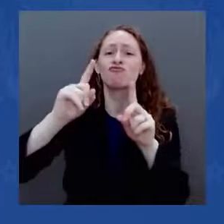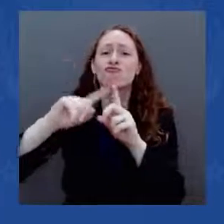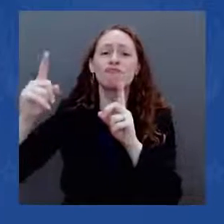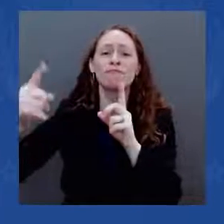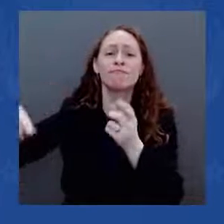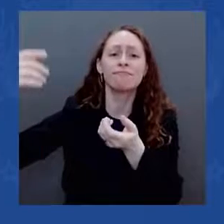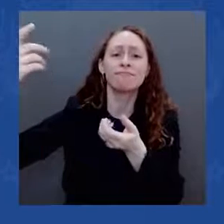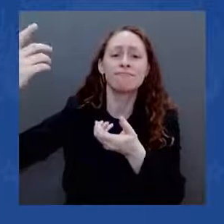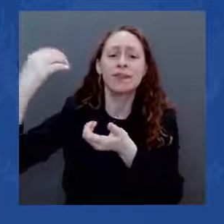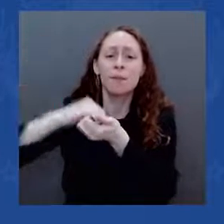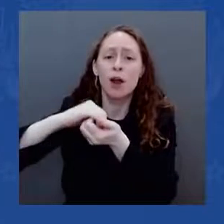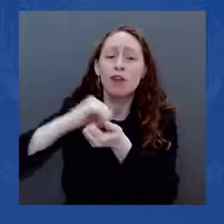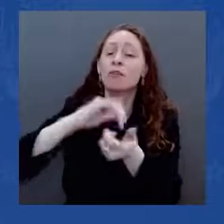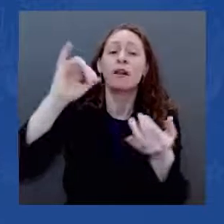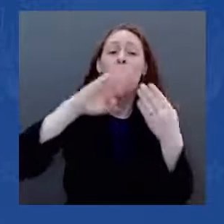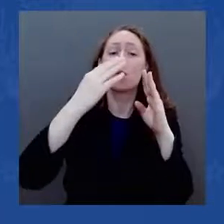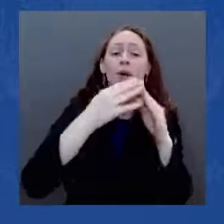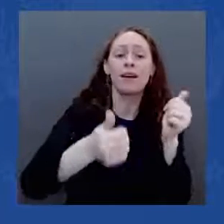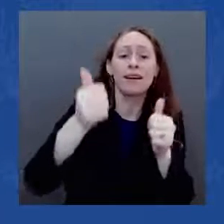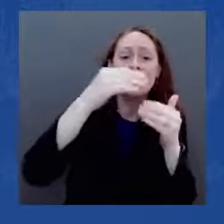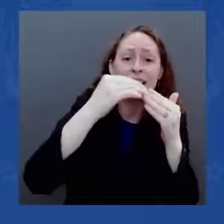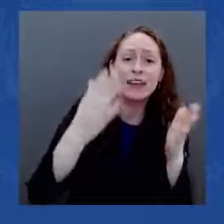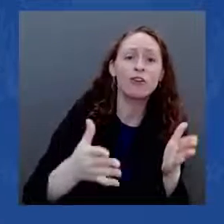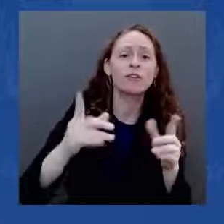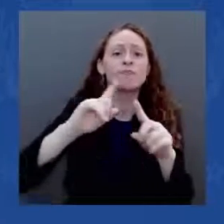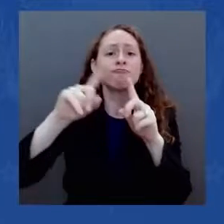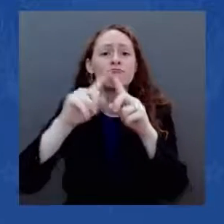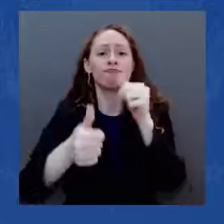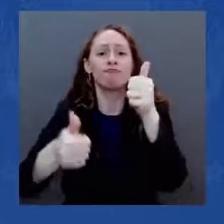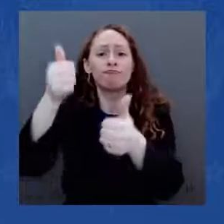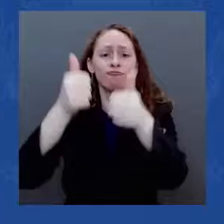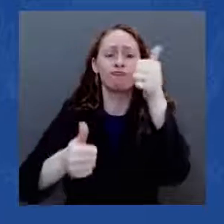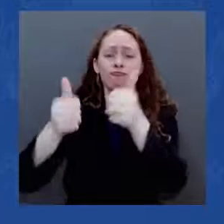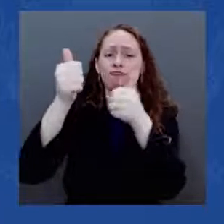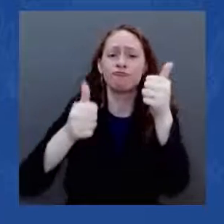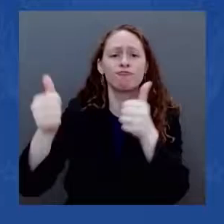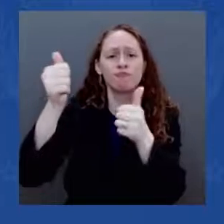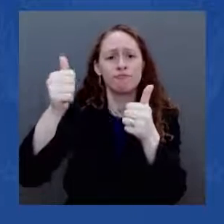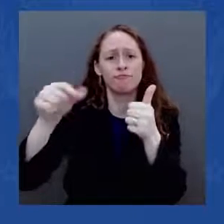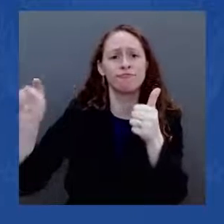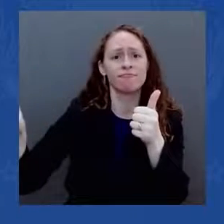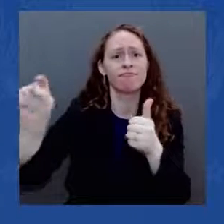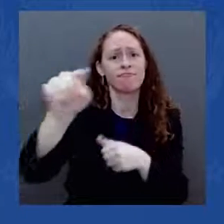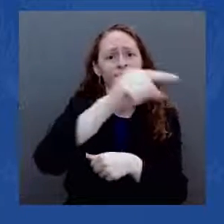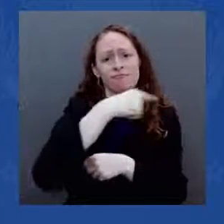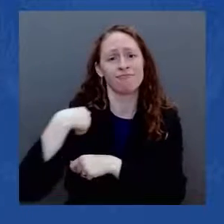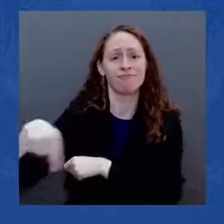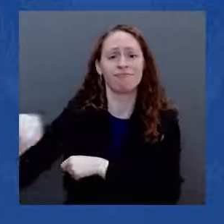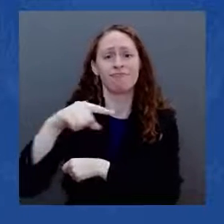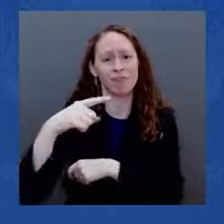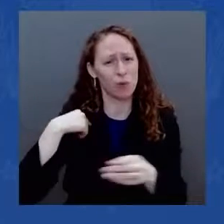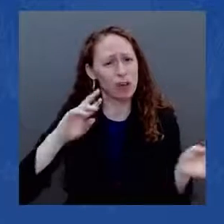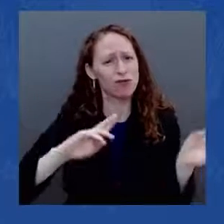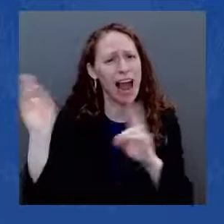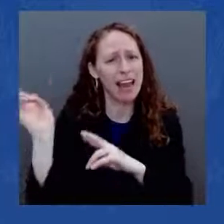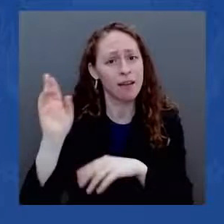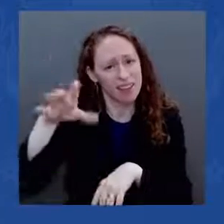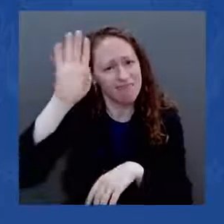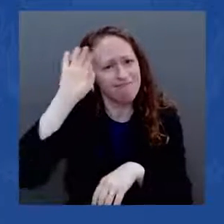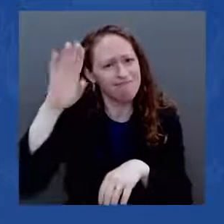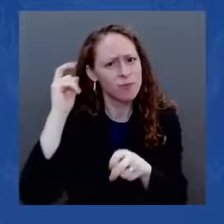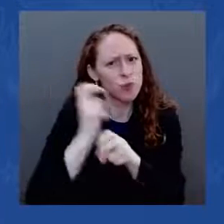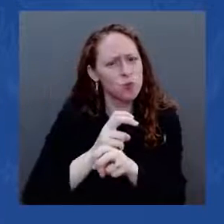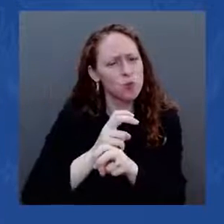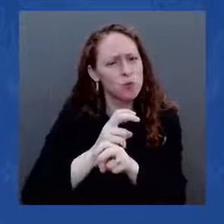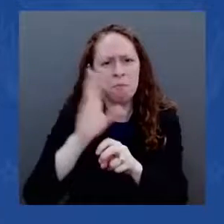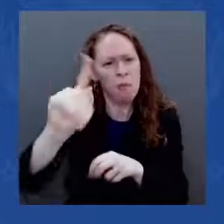It won't be easy. Nothing worth doing, if ever, is. So, Mr. President, you set a very high standard, but we're going to put our